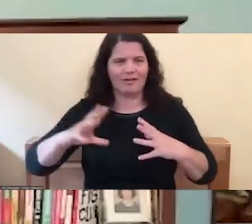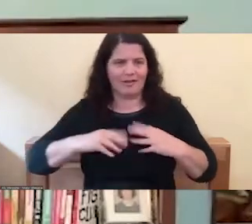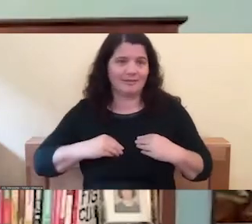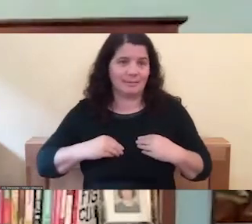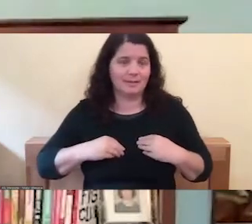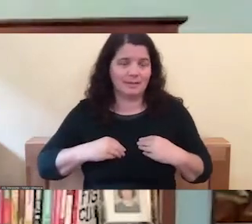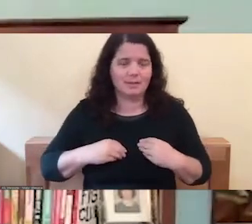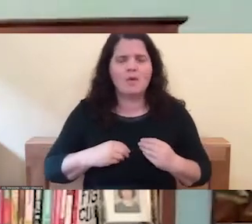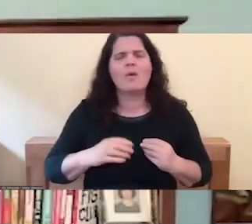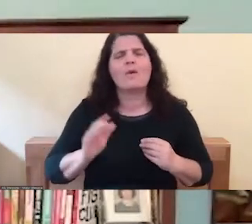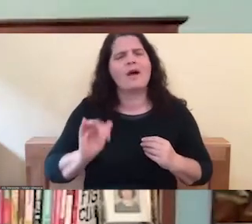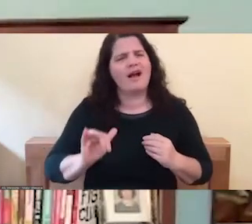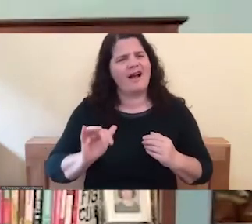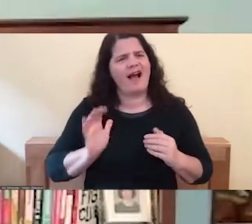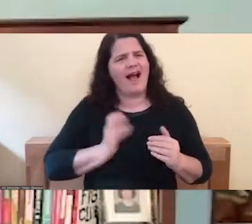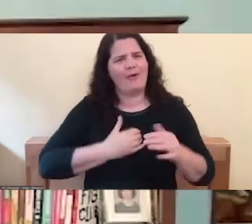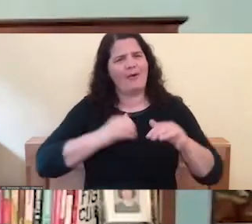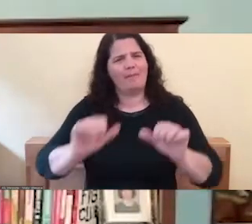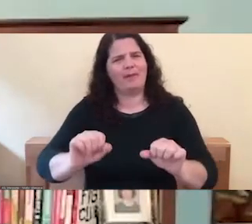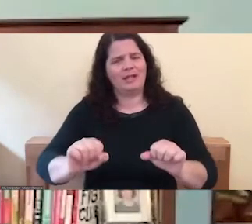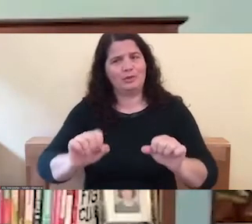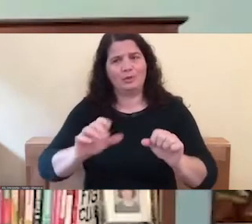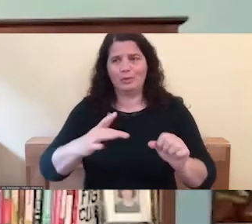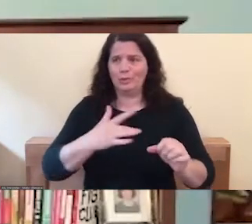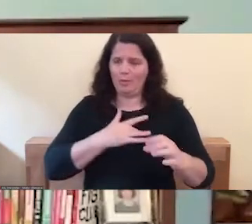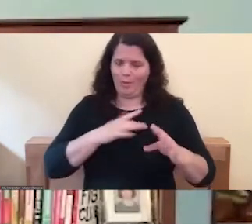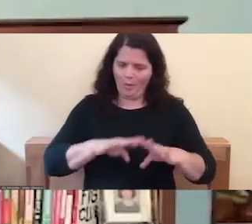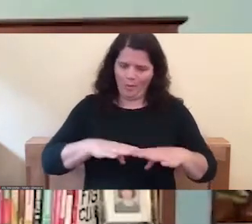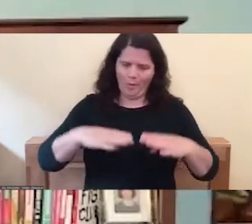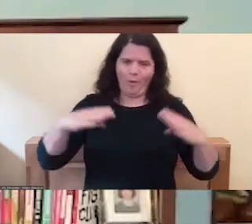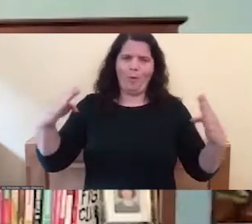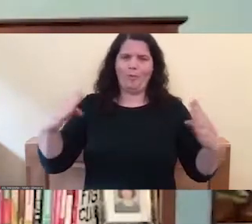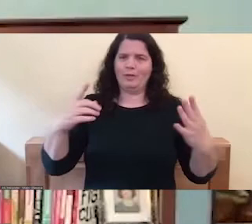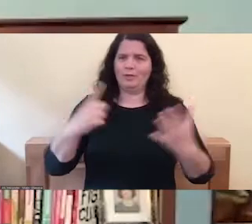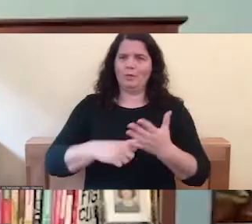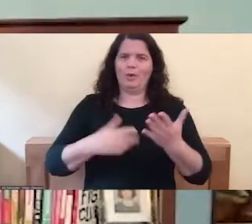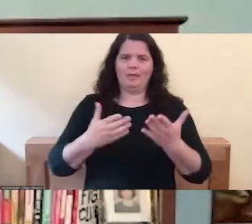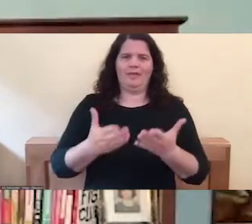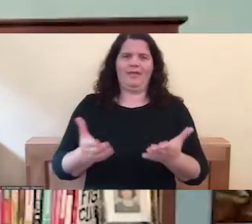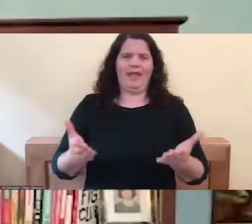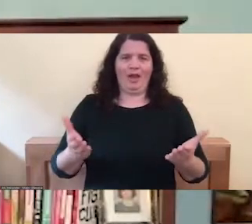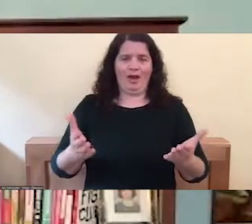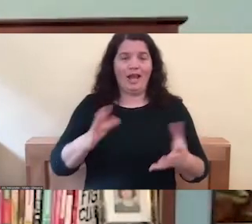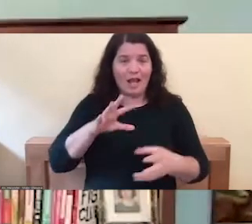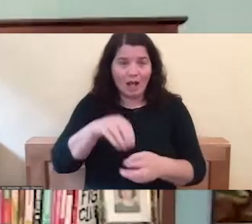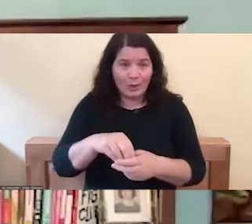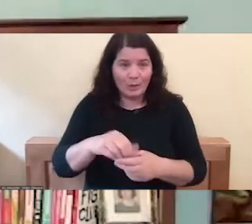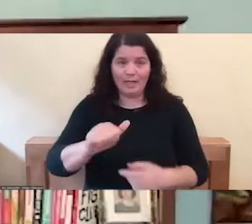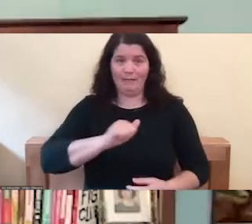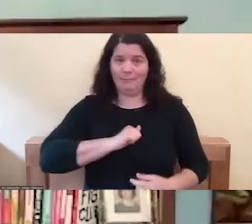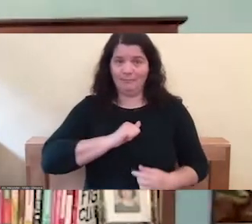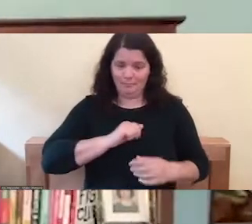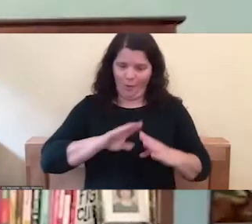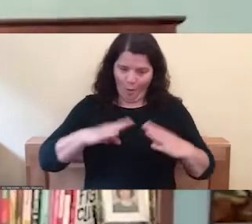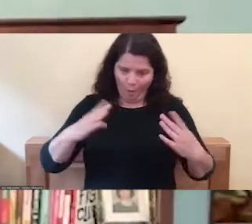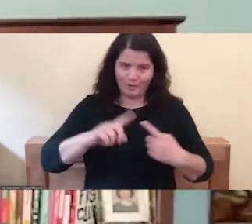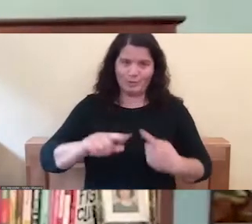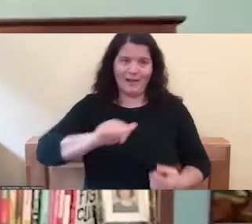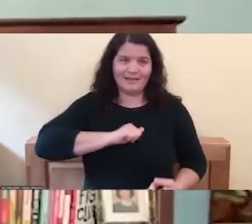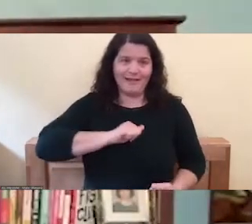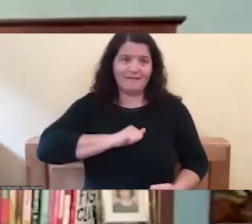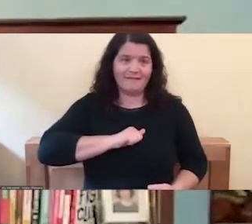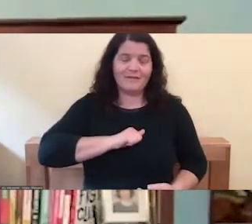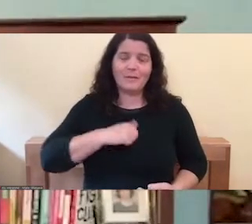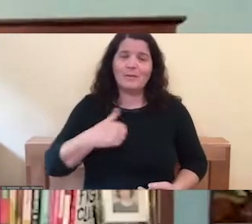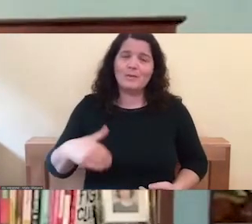open our heart to what is, including ourselves, is really one of the most important aspects of self-compassion.